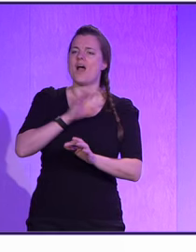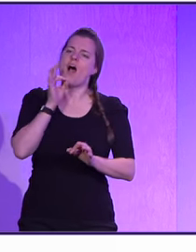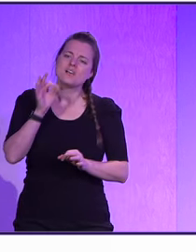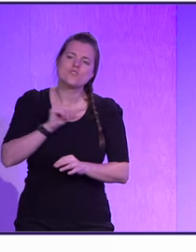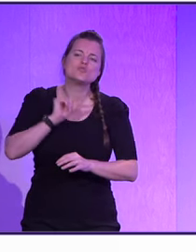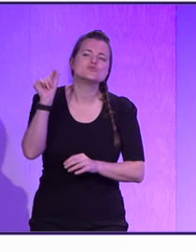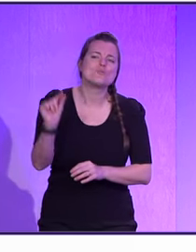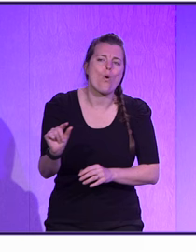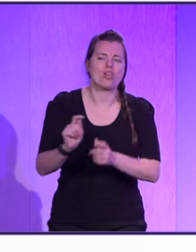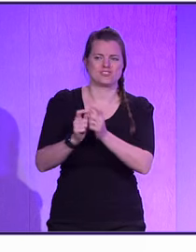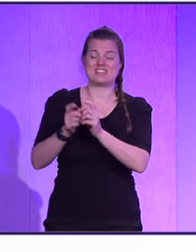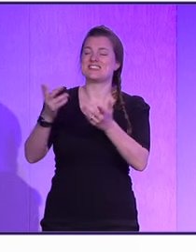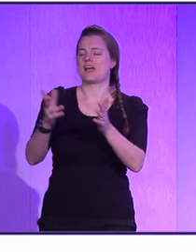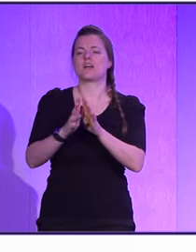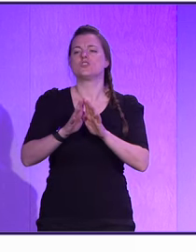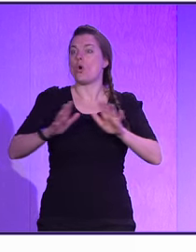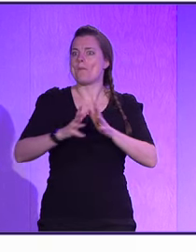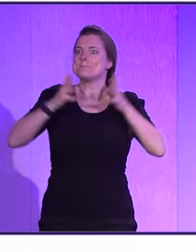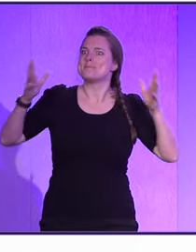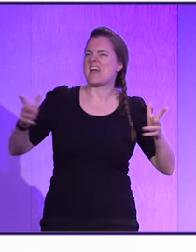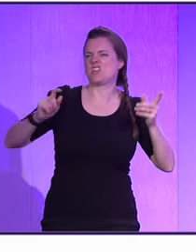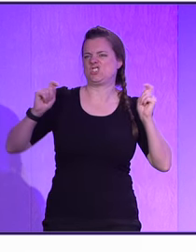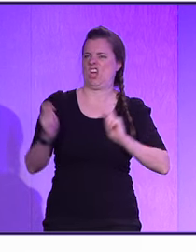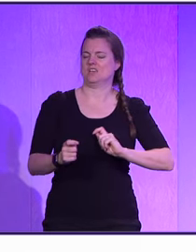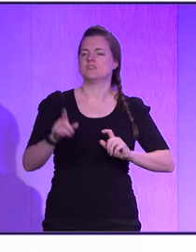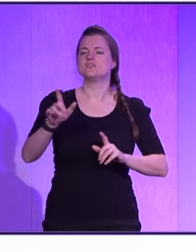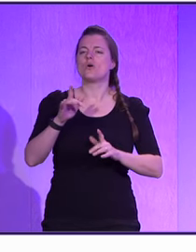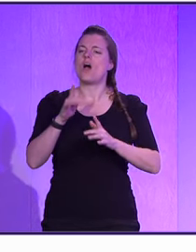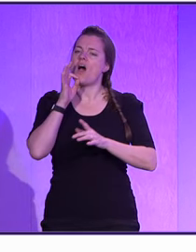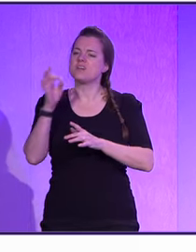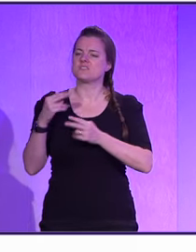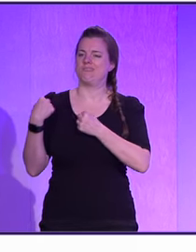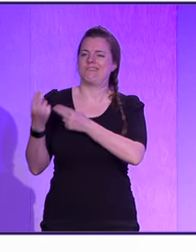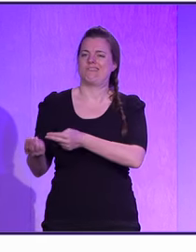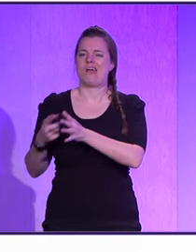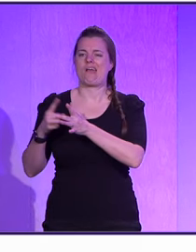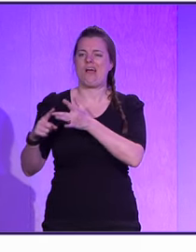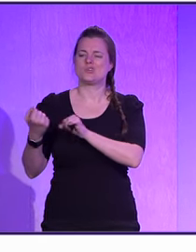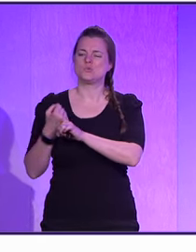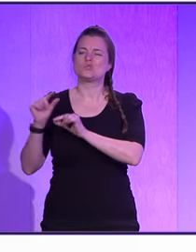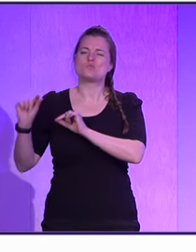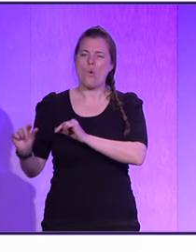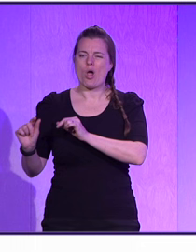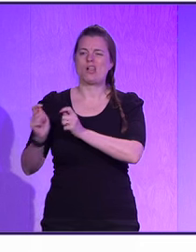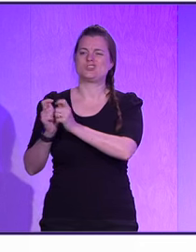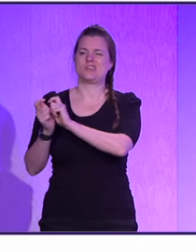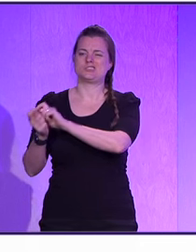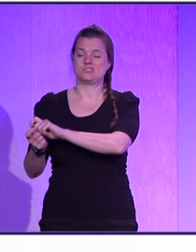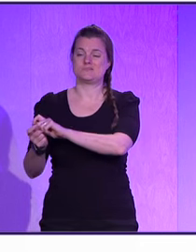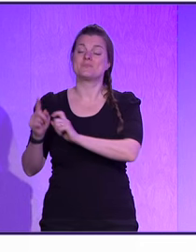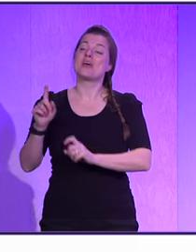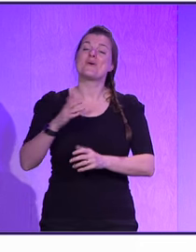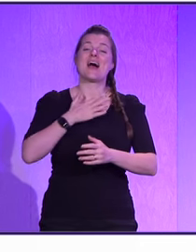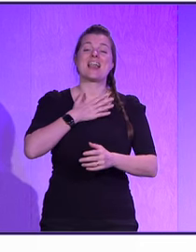a big change. It's the same thing. Like, you you don't do big refactorings, you do the small things in there. And